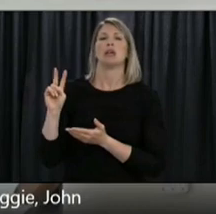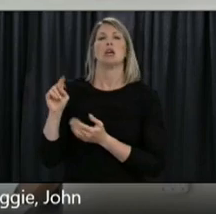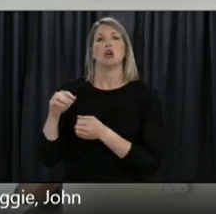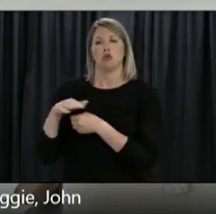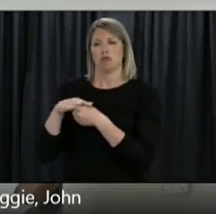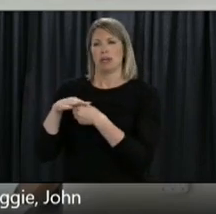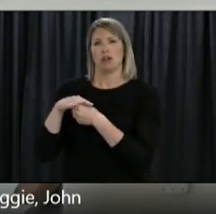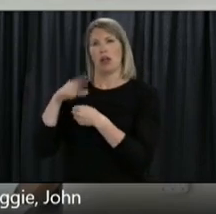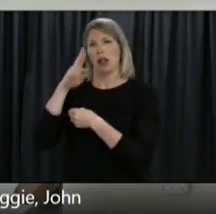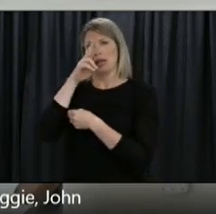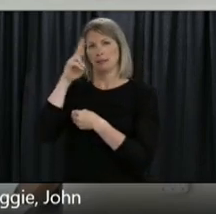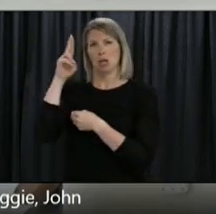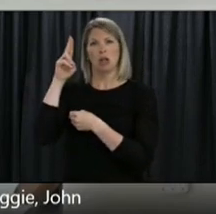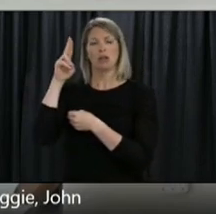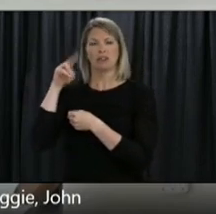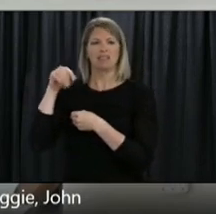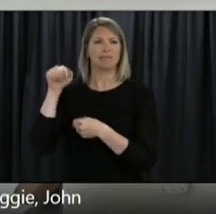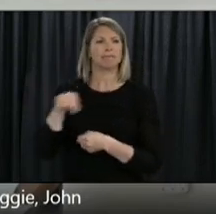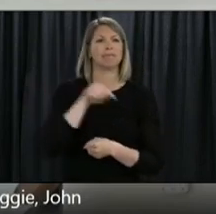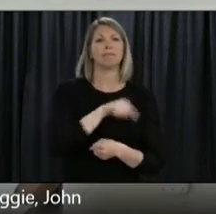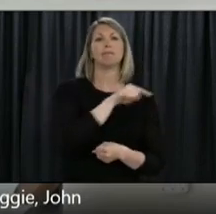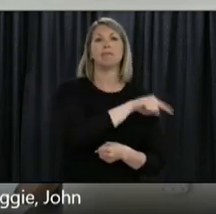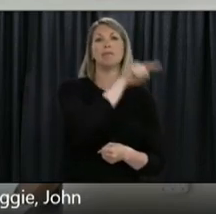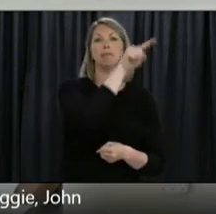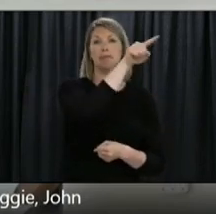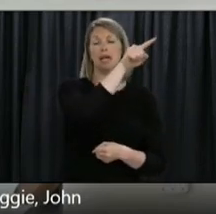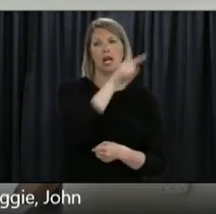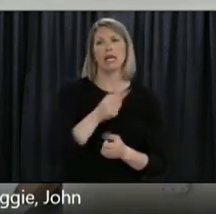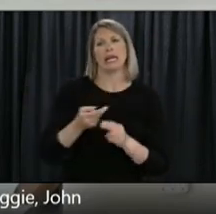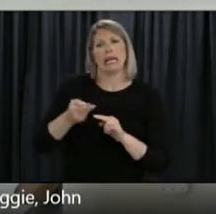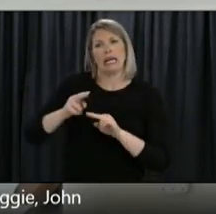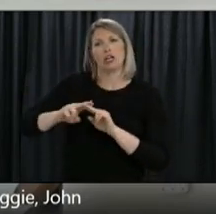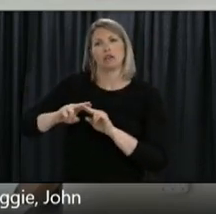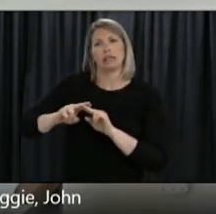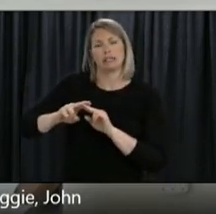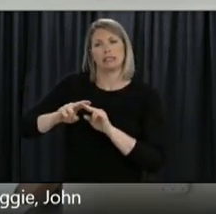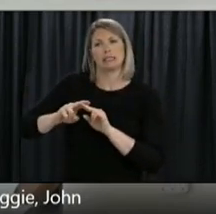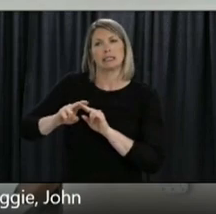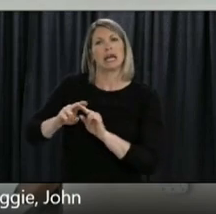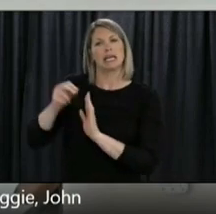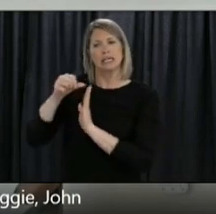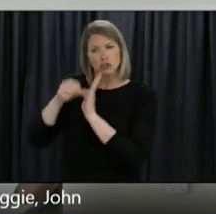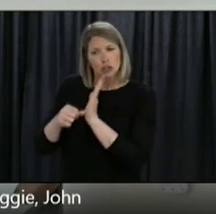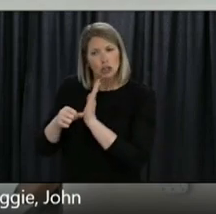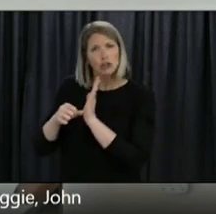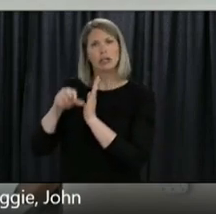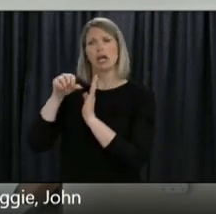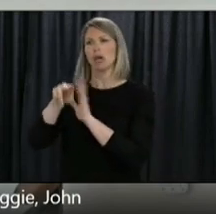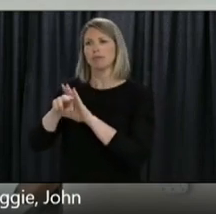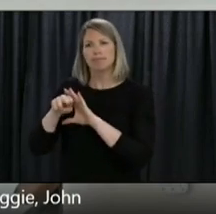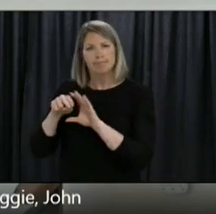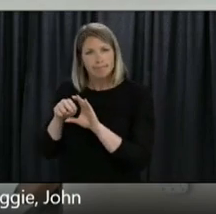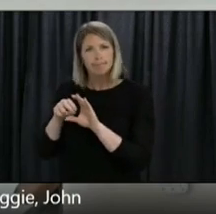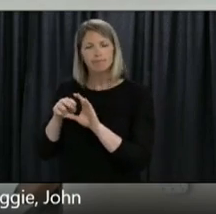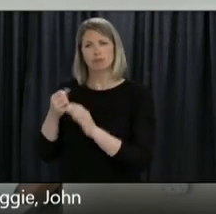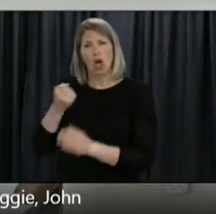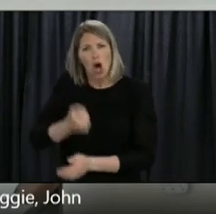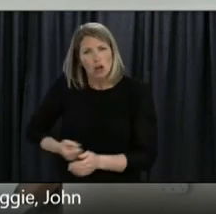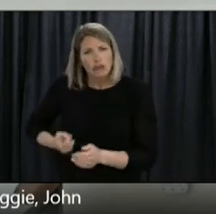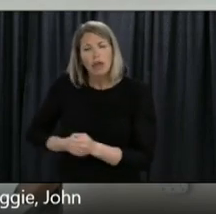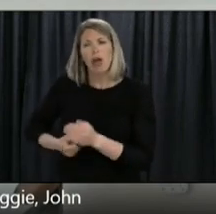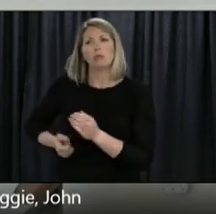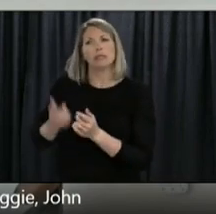increasing the level of planned procedures, scheduled procedures that they can undertake. And this work will